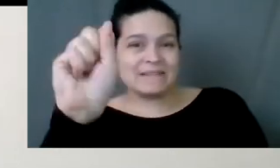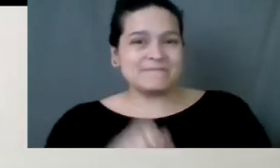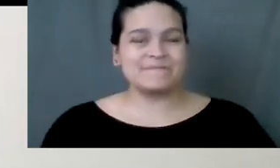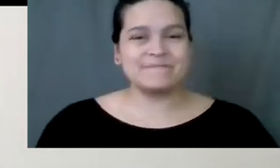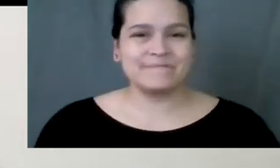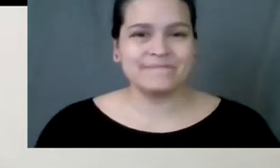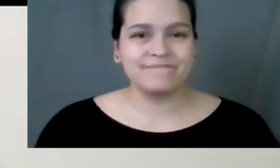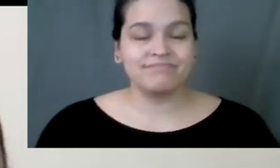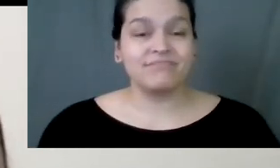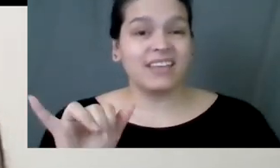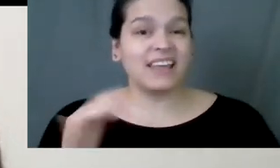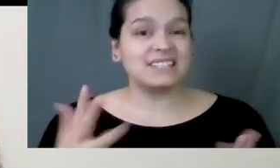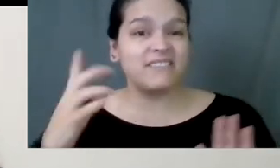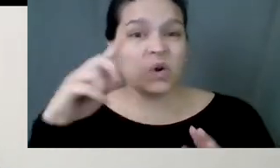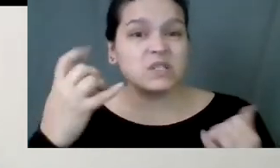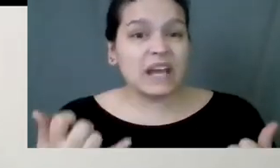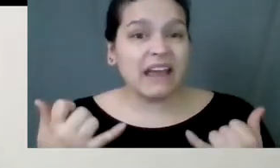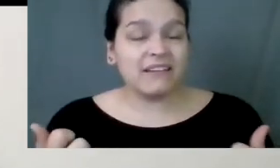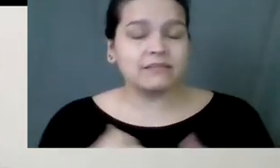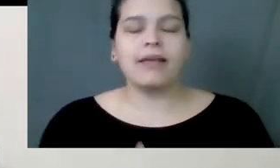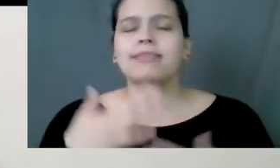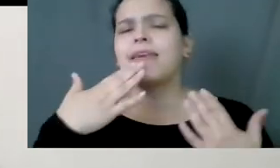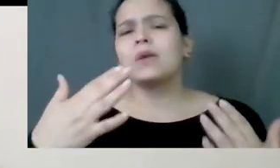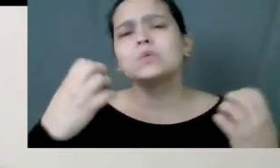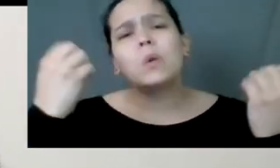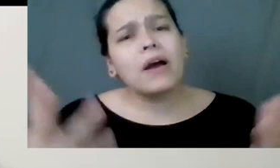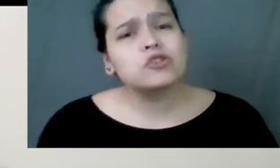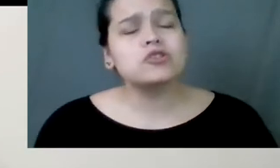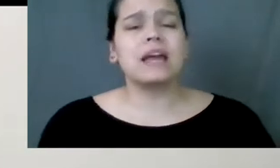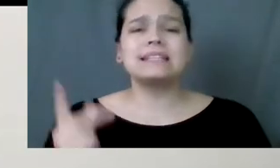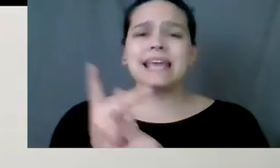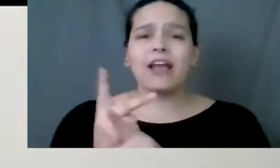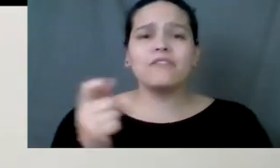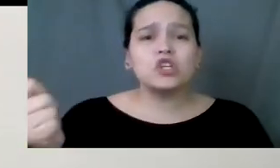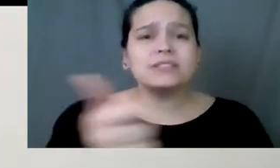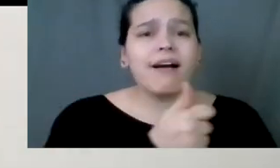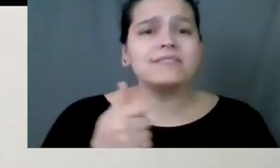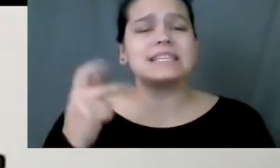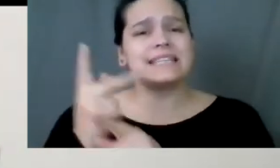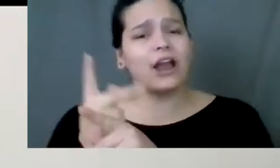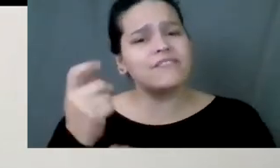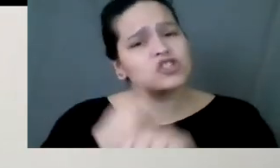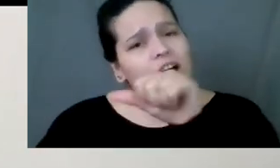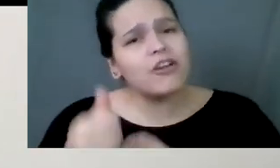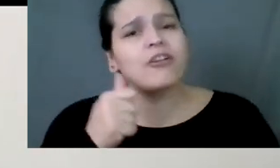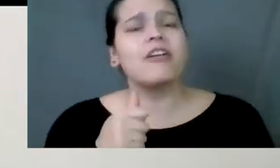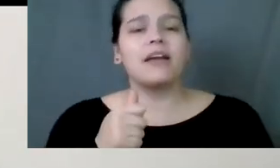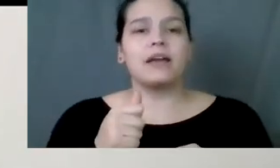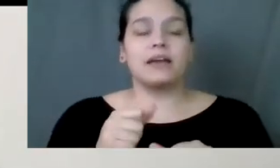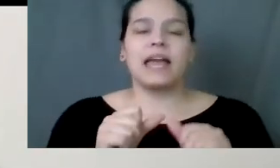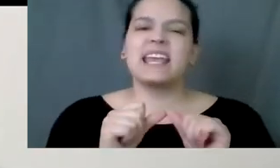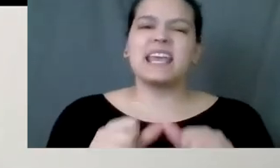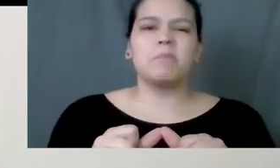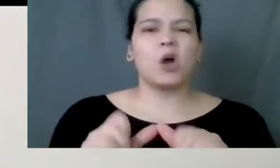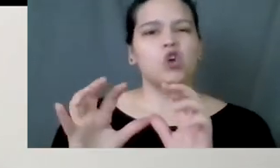Anytime So, yeah. That's it for today. Thank you so much. Take care of yourselves and take care of each other